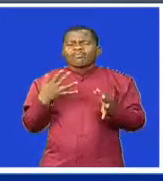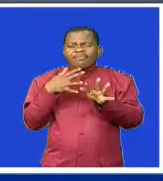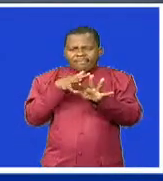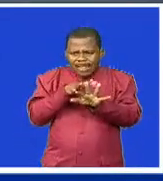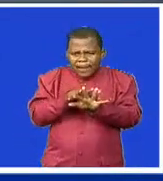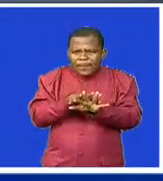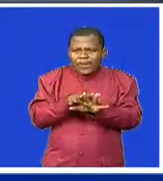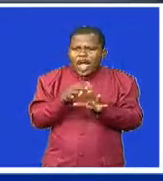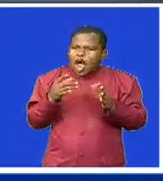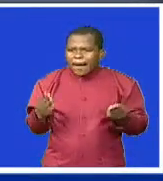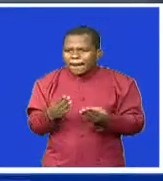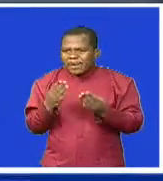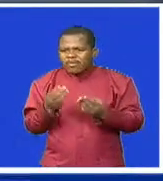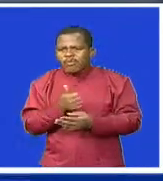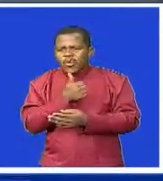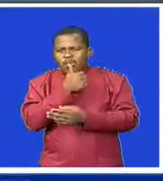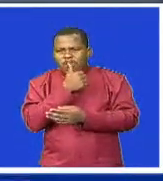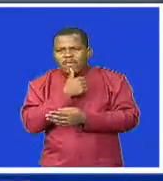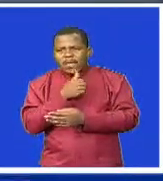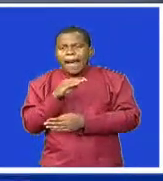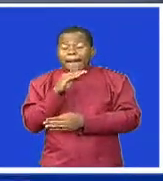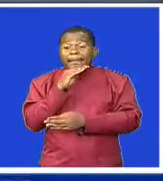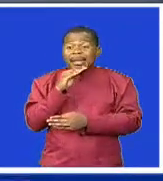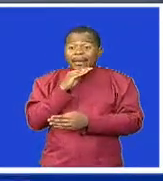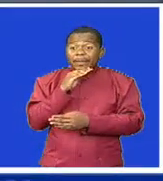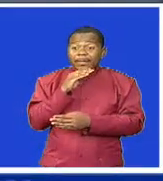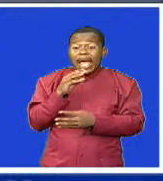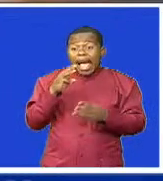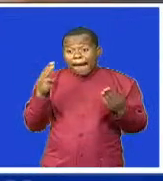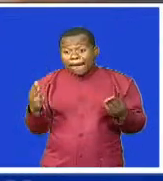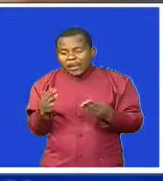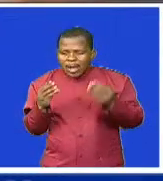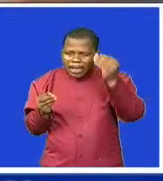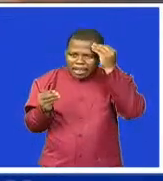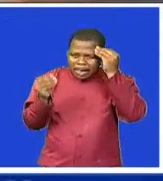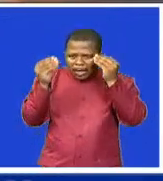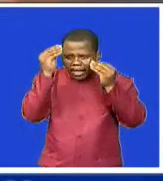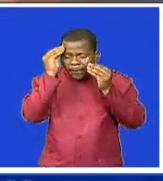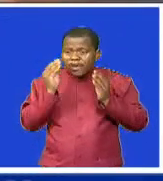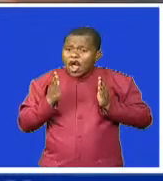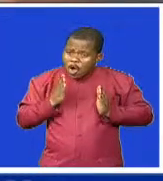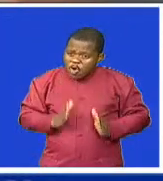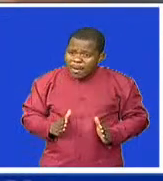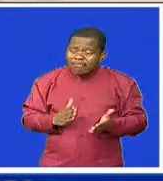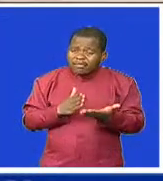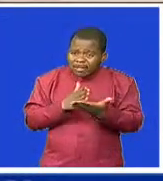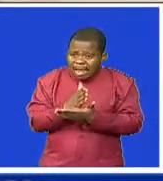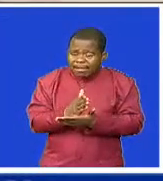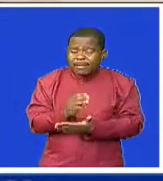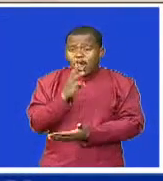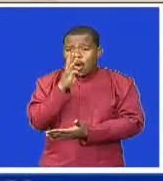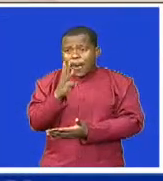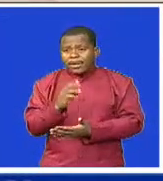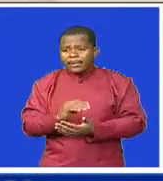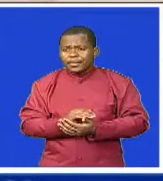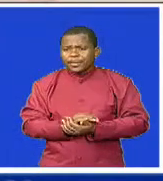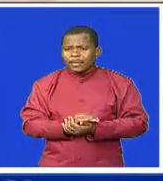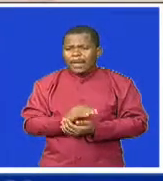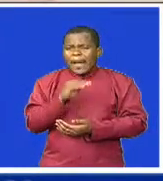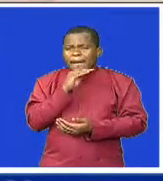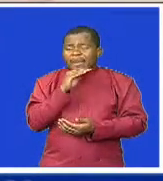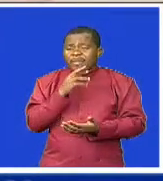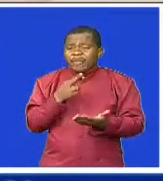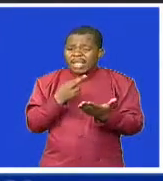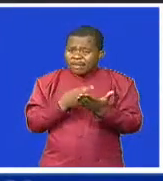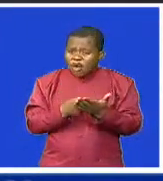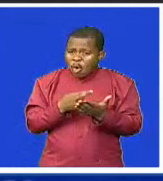that it will remain a found for human rights issues in the country as our reports both which have been issued and those